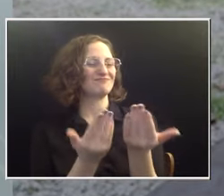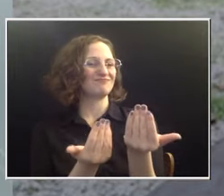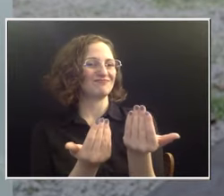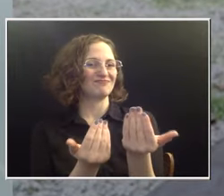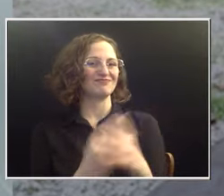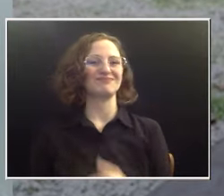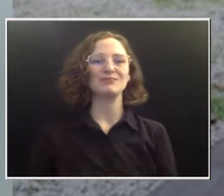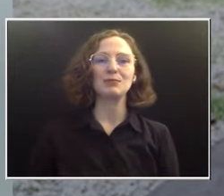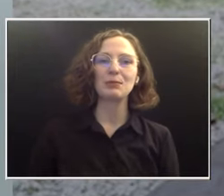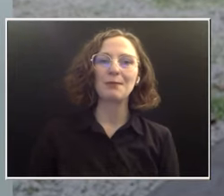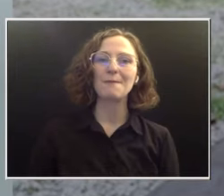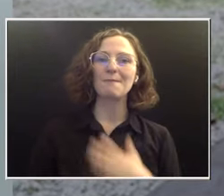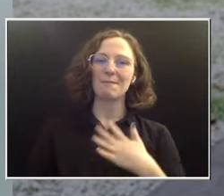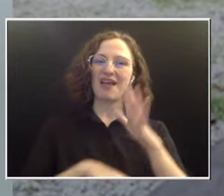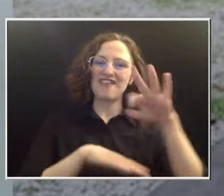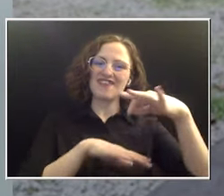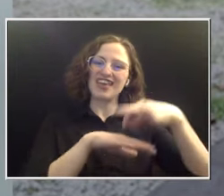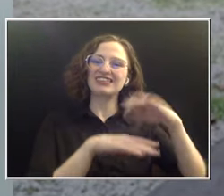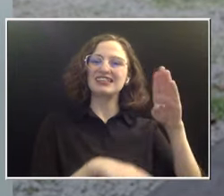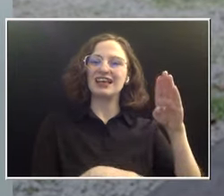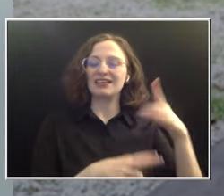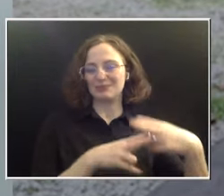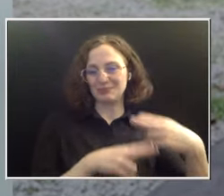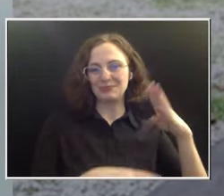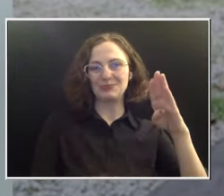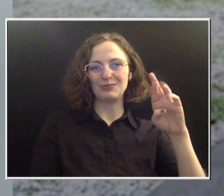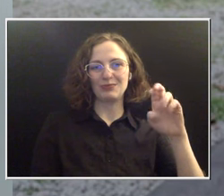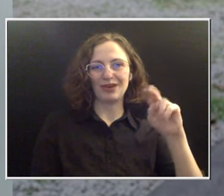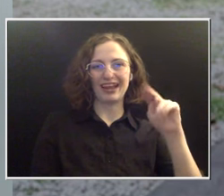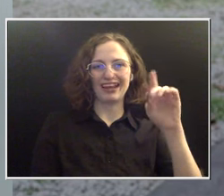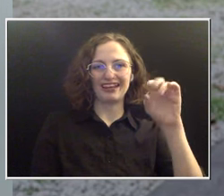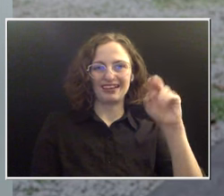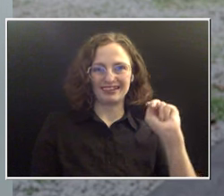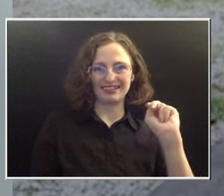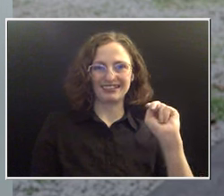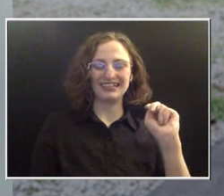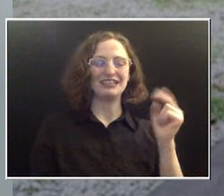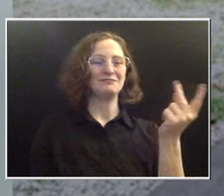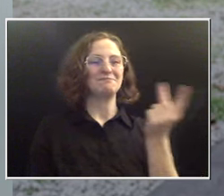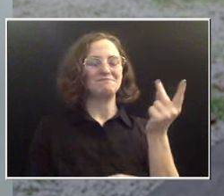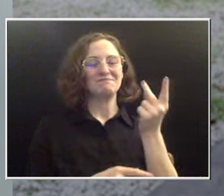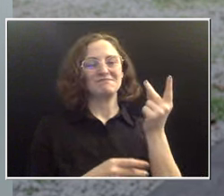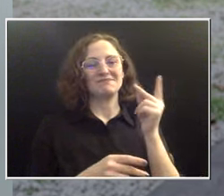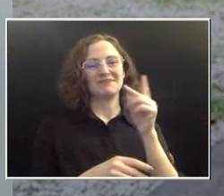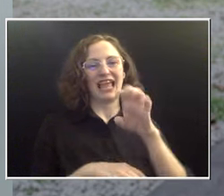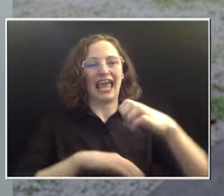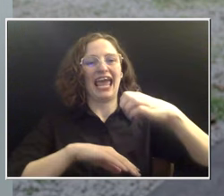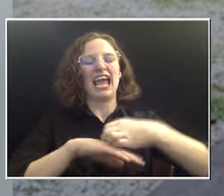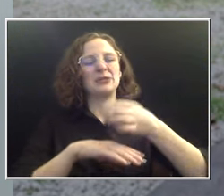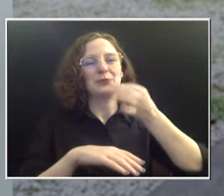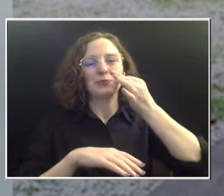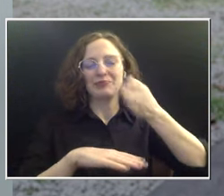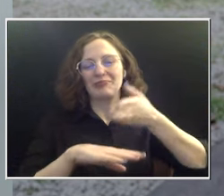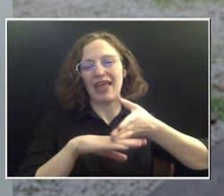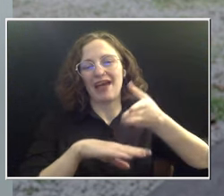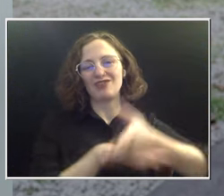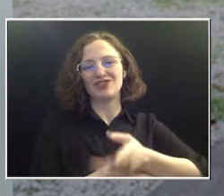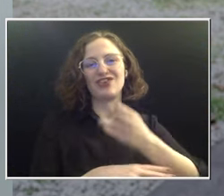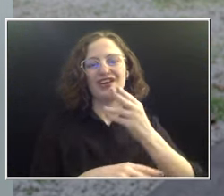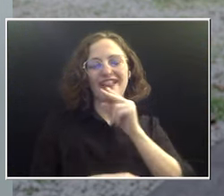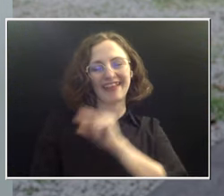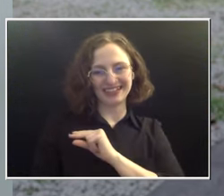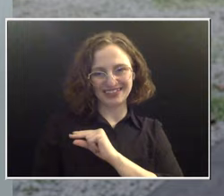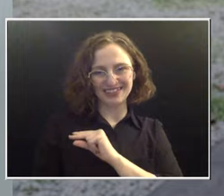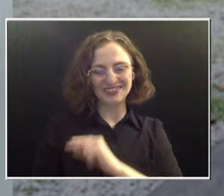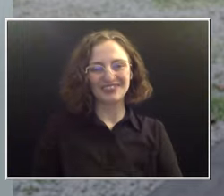My fiancé, Brandon, yep, we got engaged right after Thanksgiving. It was so sweet. was, you know, just the three